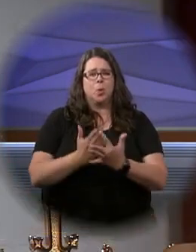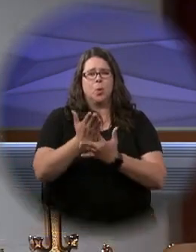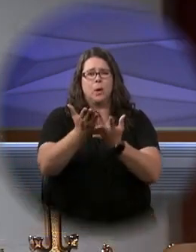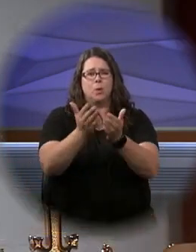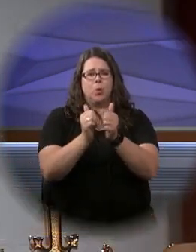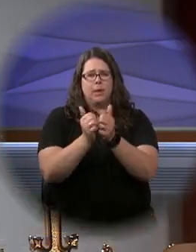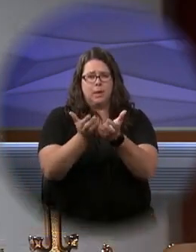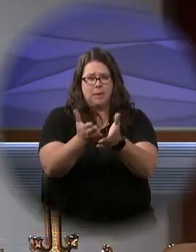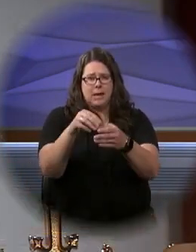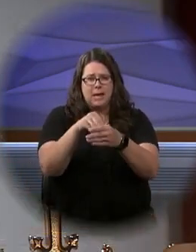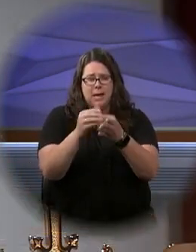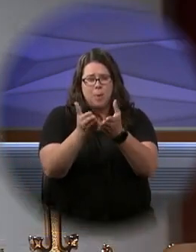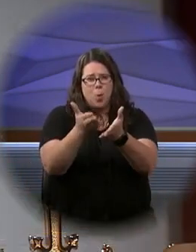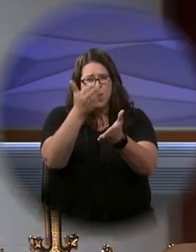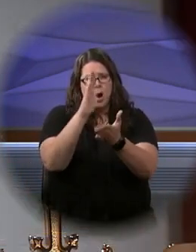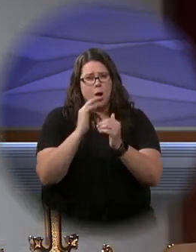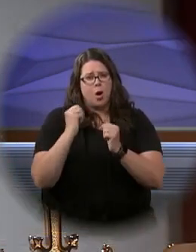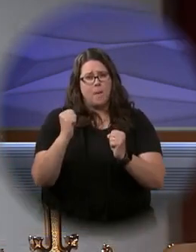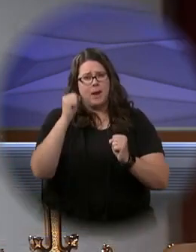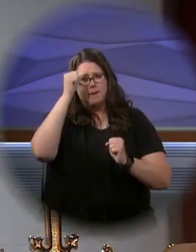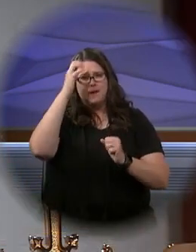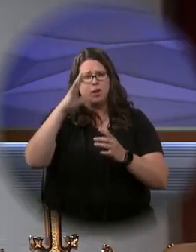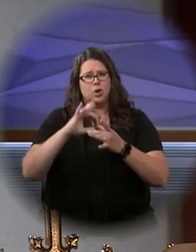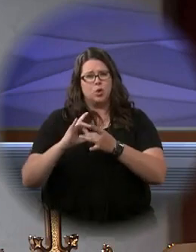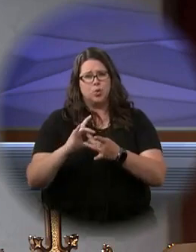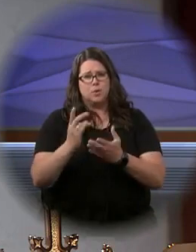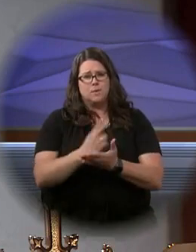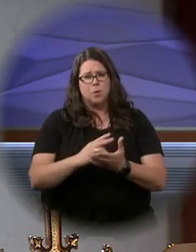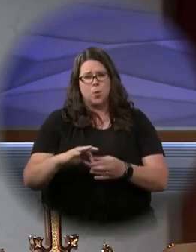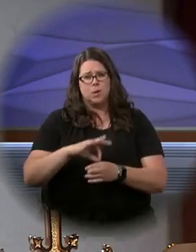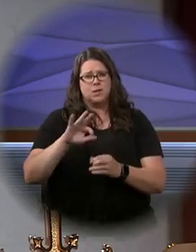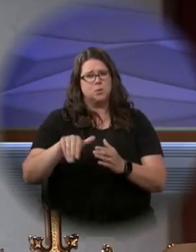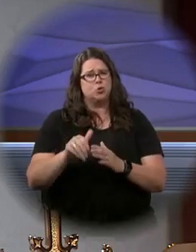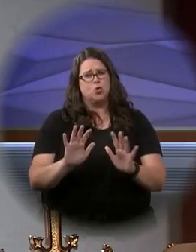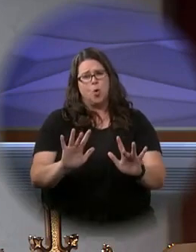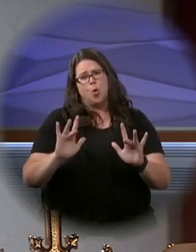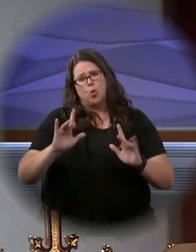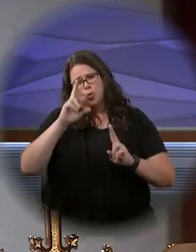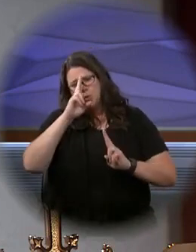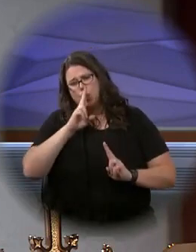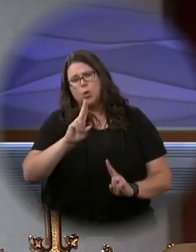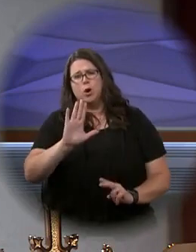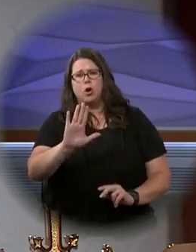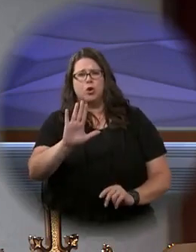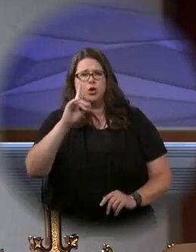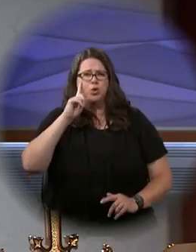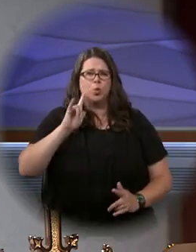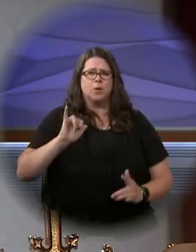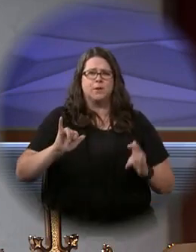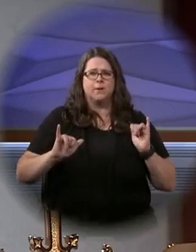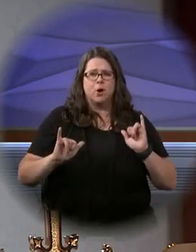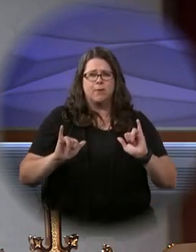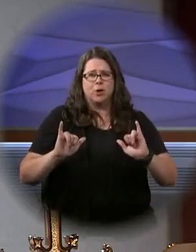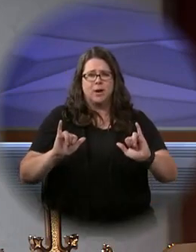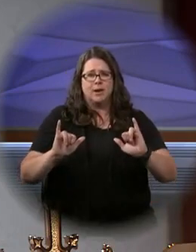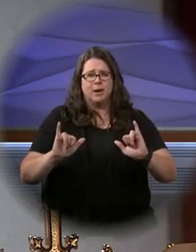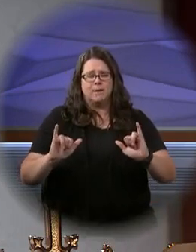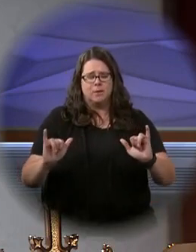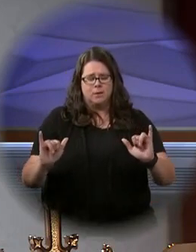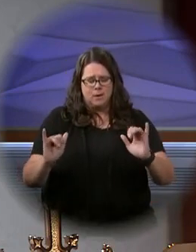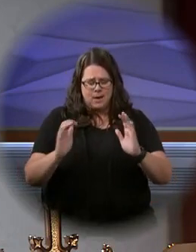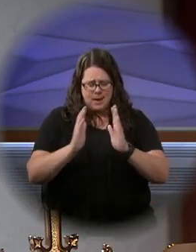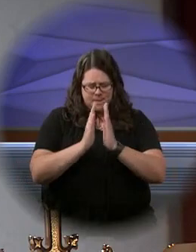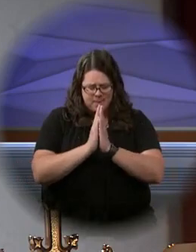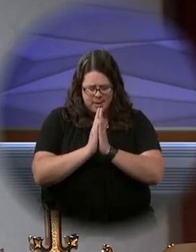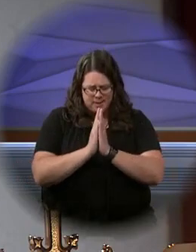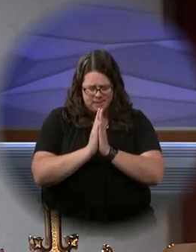Through him, and with him, and in him, O God, Almighty Father, in the unity of the Holy Spirit, all glory and honor is yours forever and